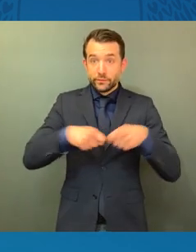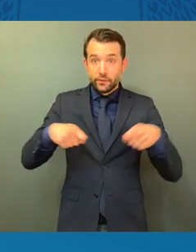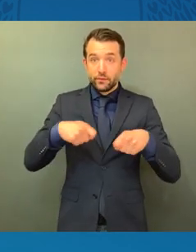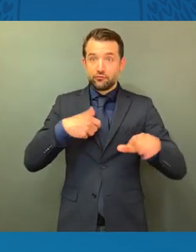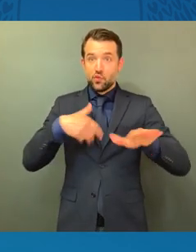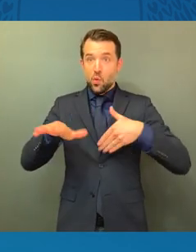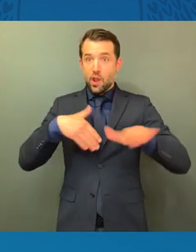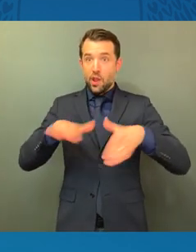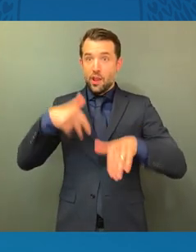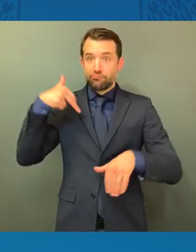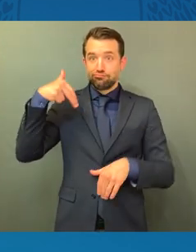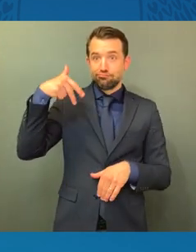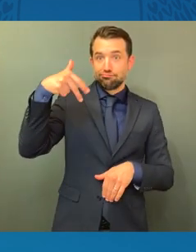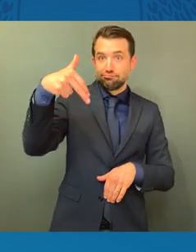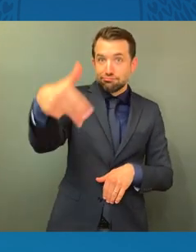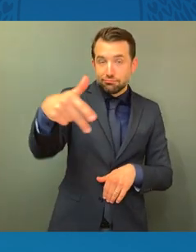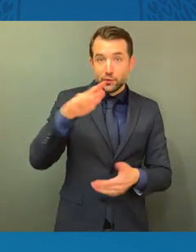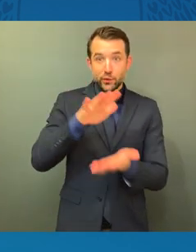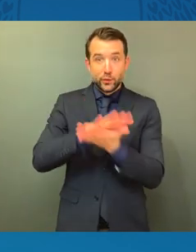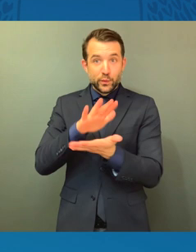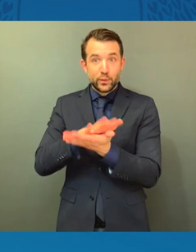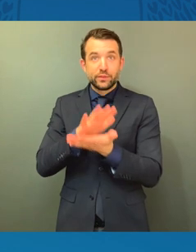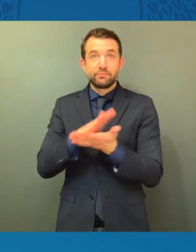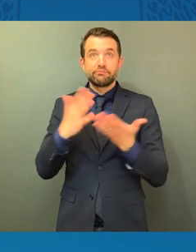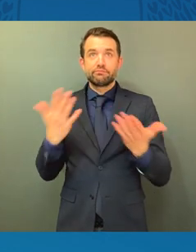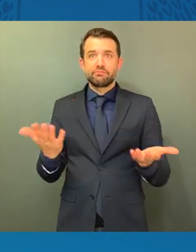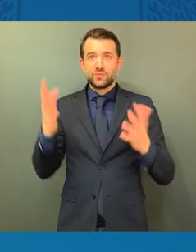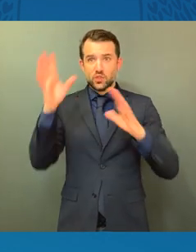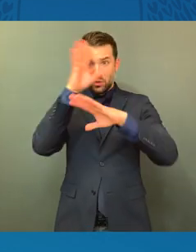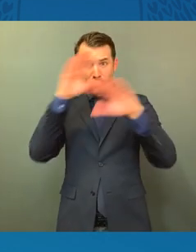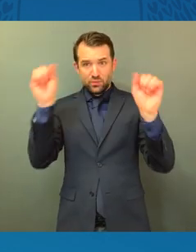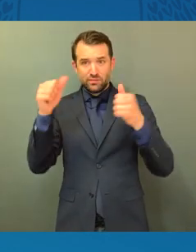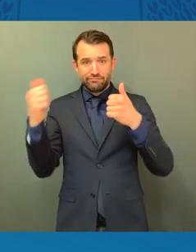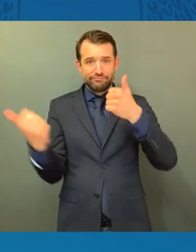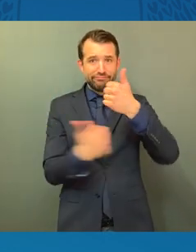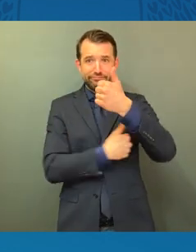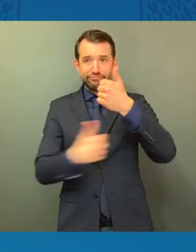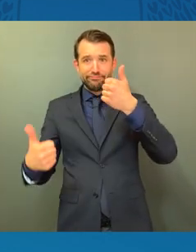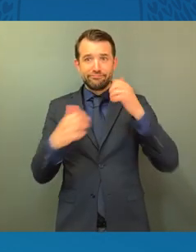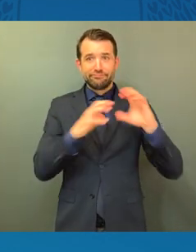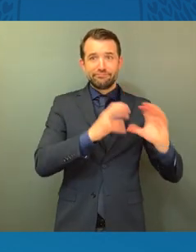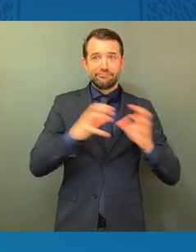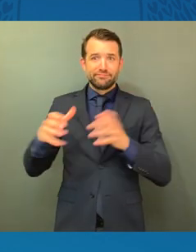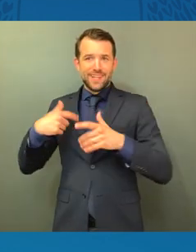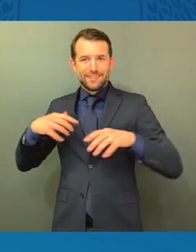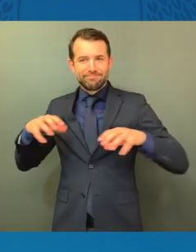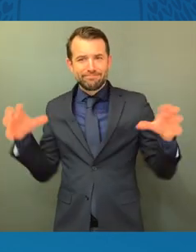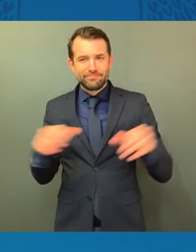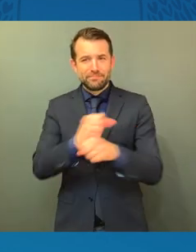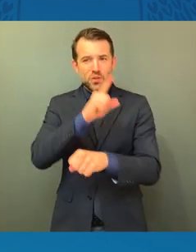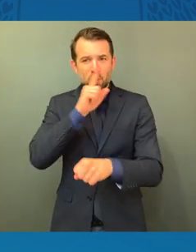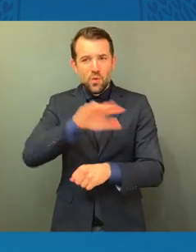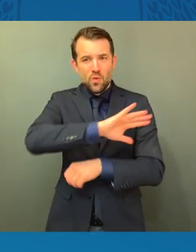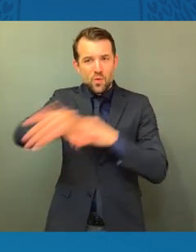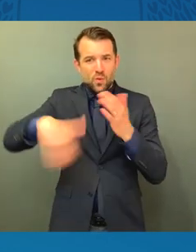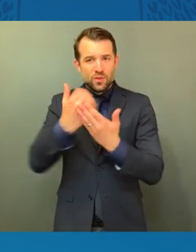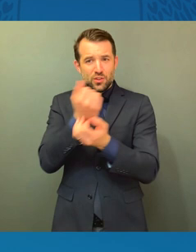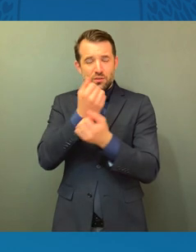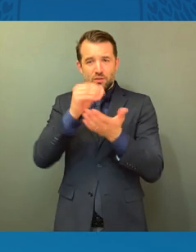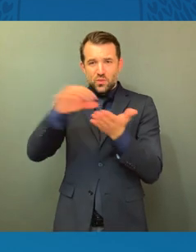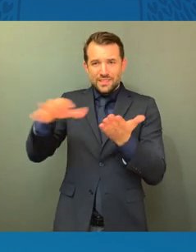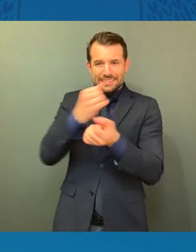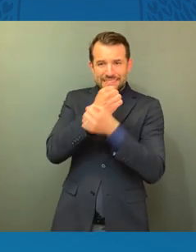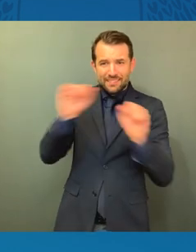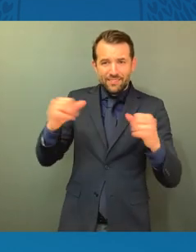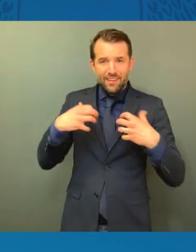administration is working to ensure students are safe and healthy when they are on their way to and from school. For example, through the